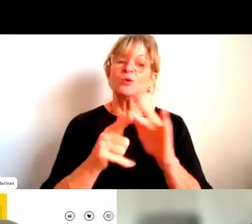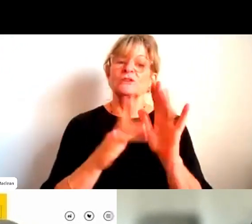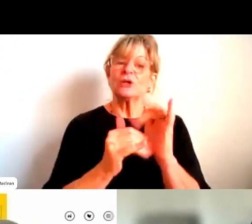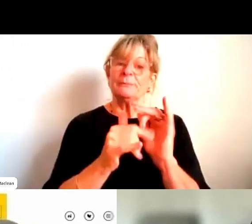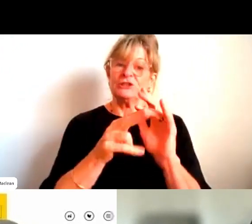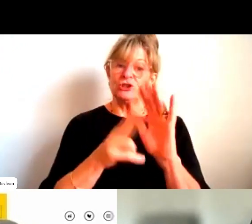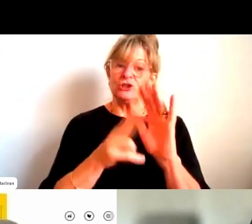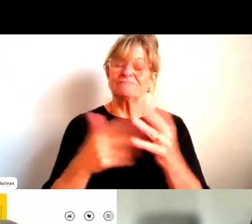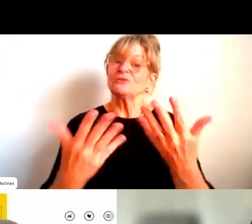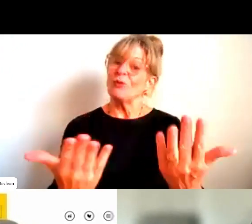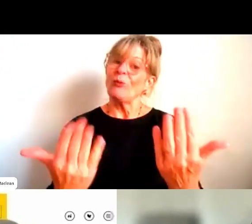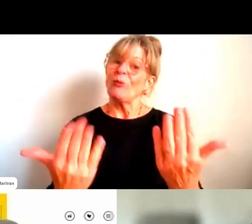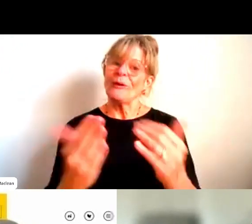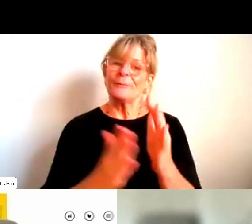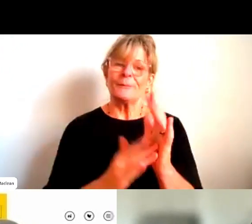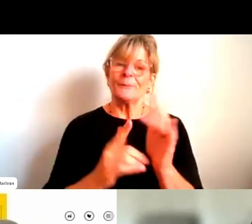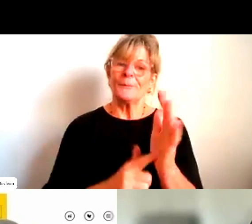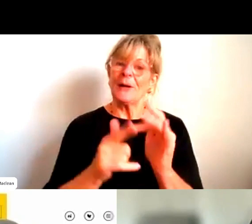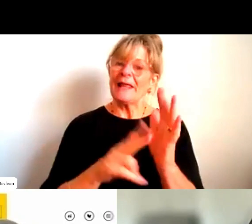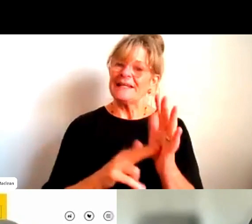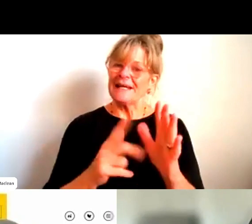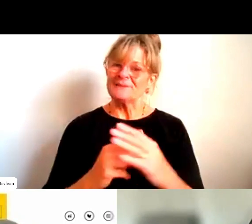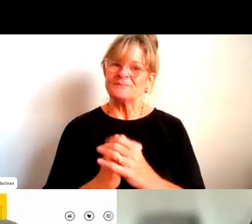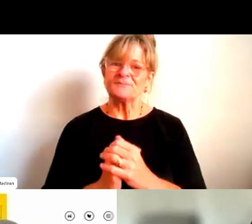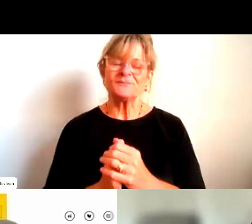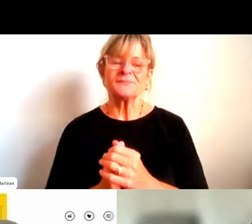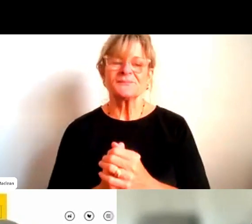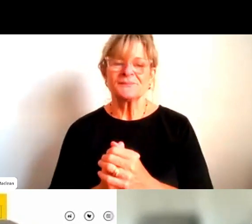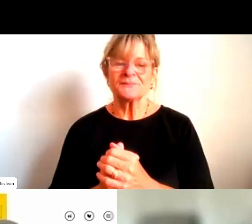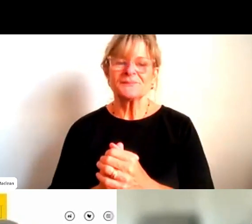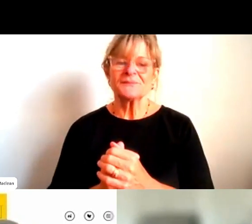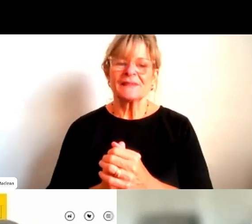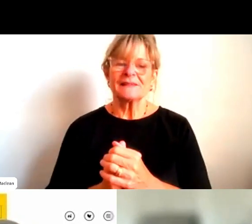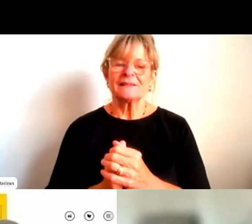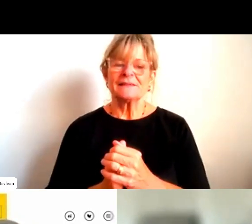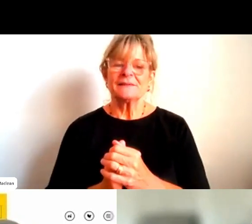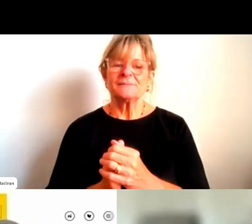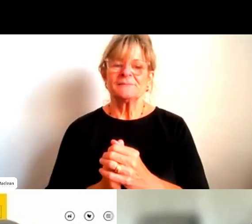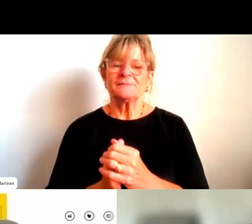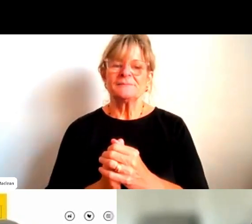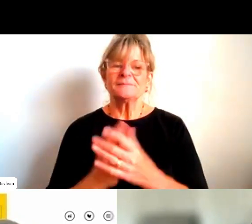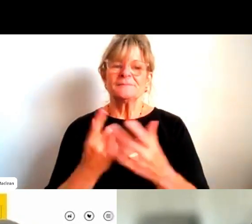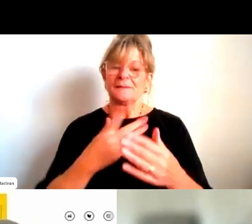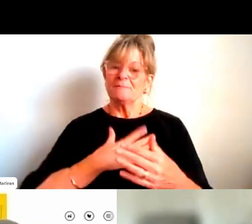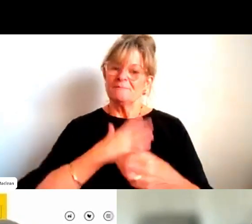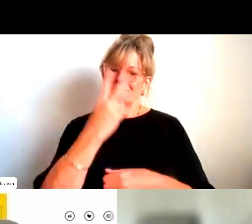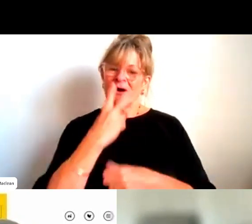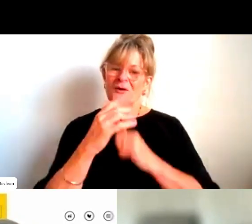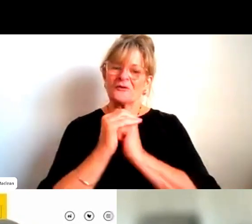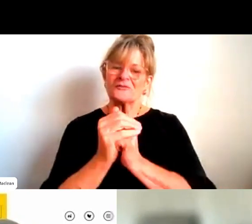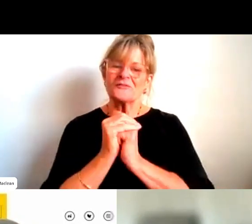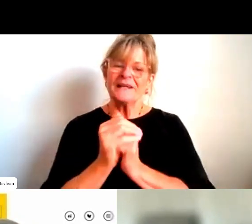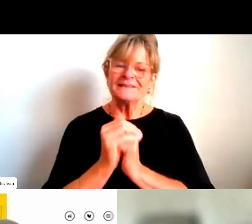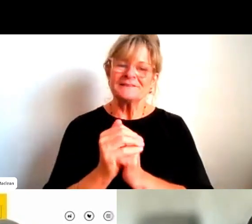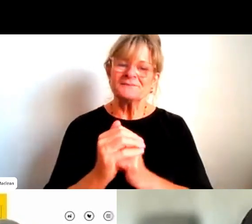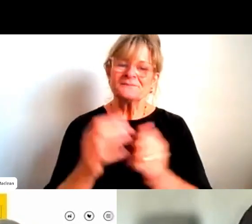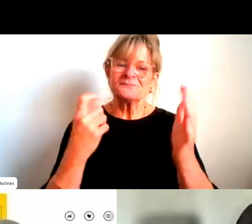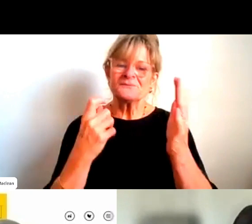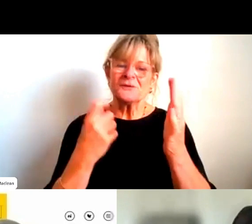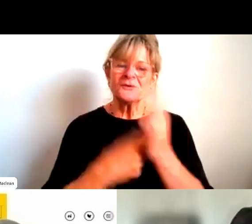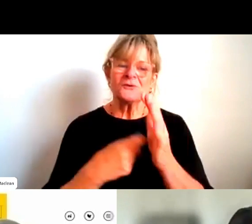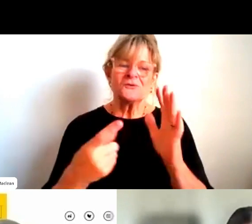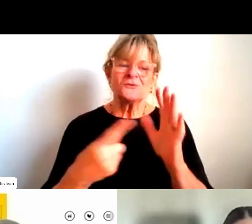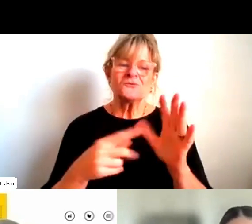So welcome, Melina. And yeah, thank you. And my old friend, Rana, to say, who I know